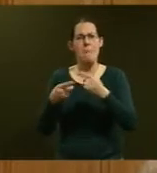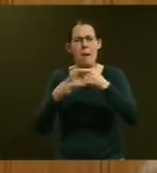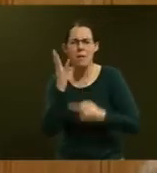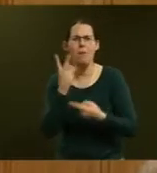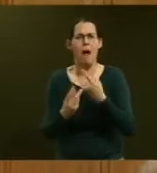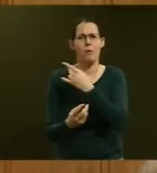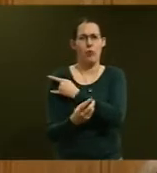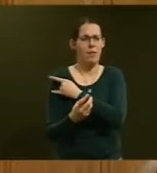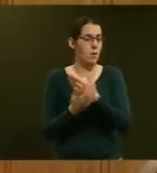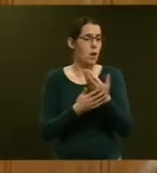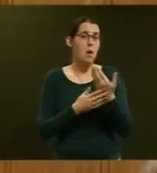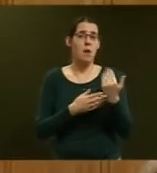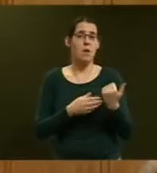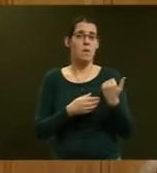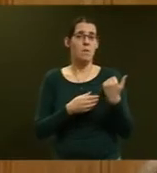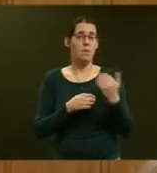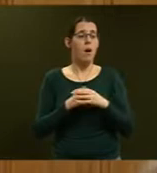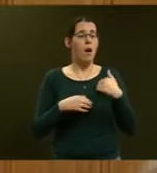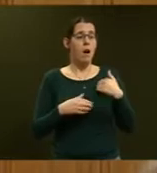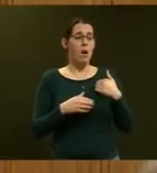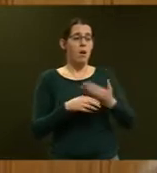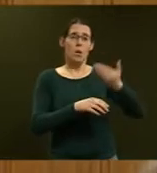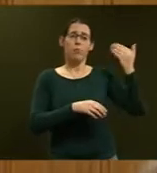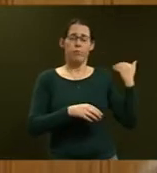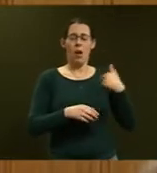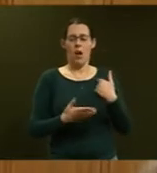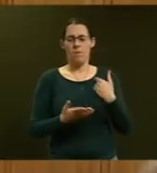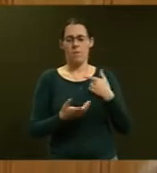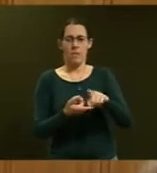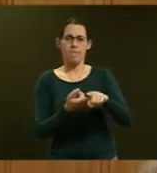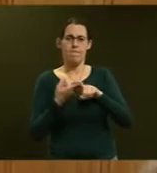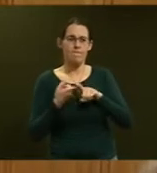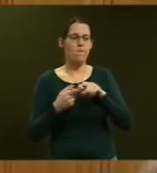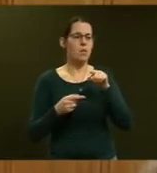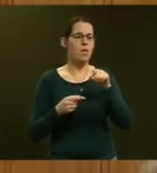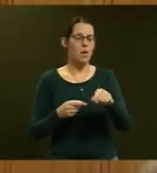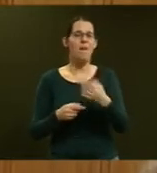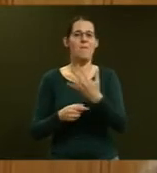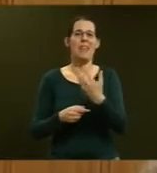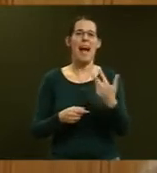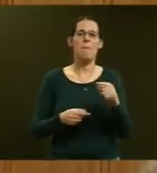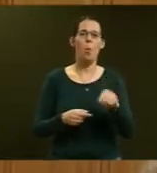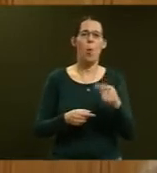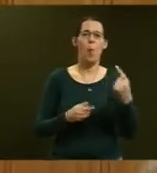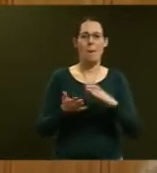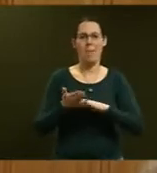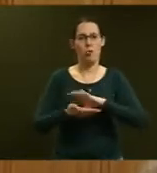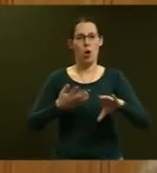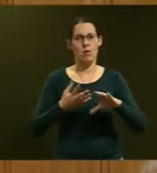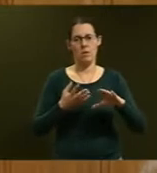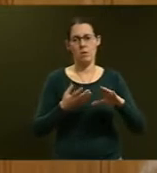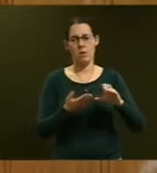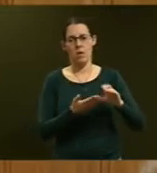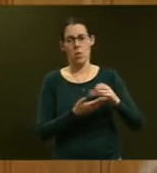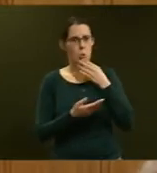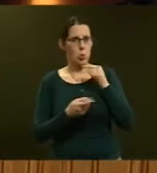$58.1 million to help protect our borders, which includes an extra 127 customs staffs over